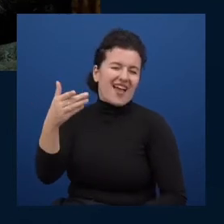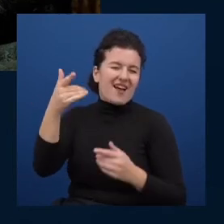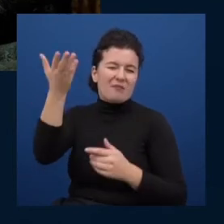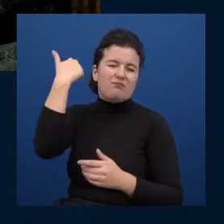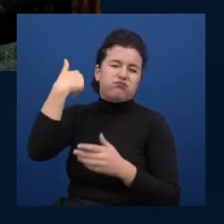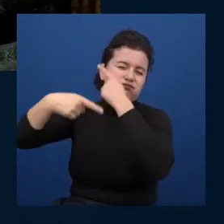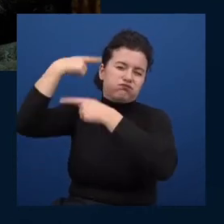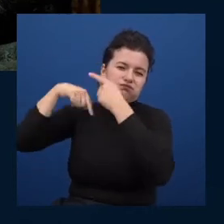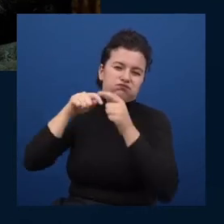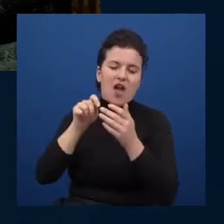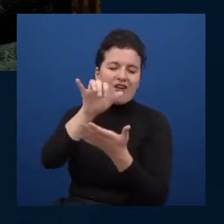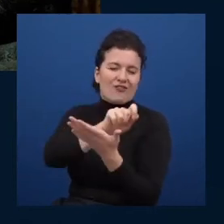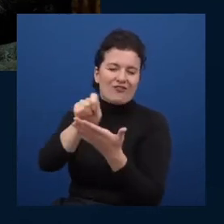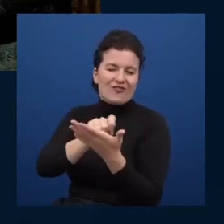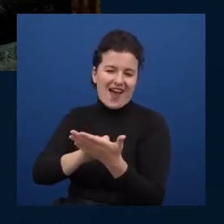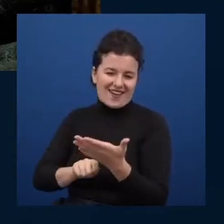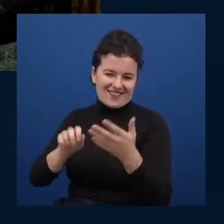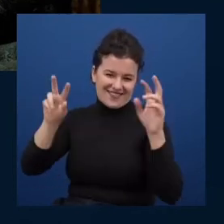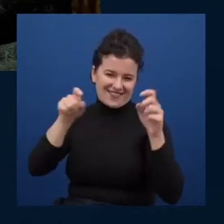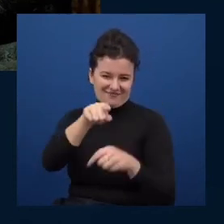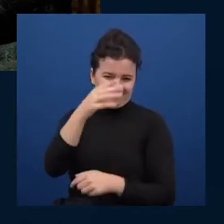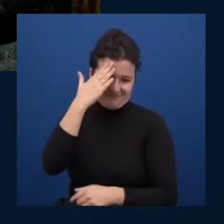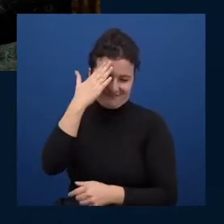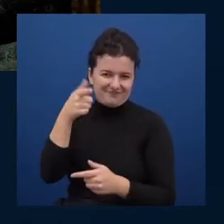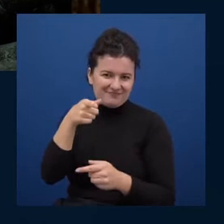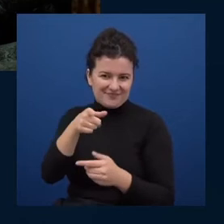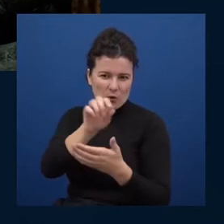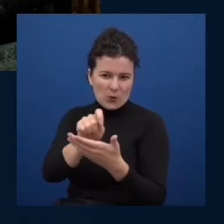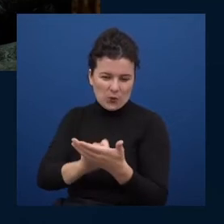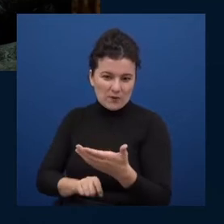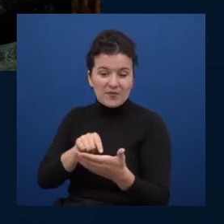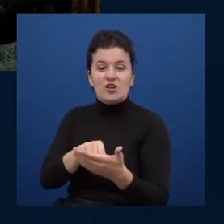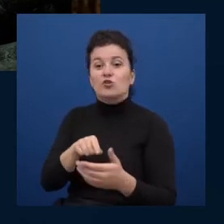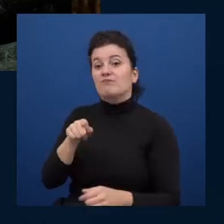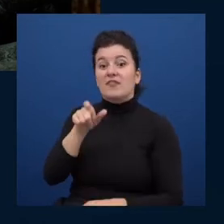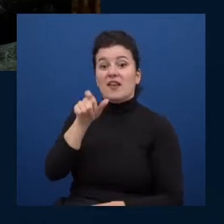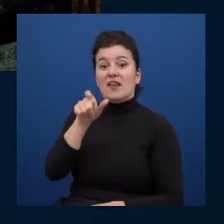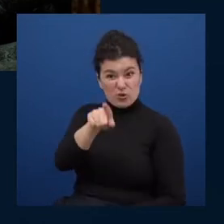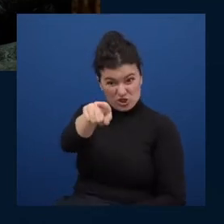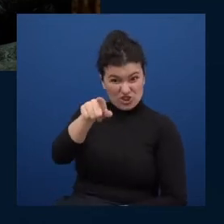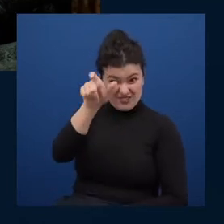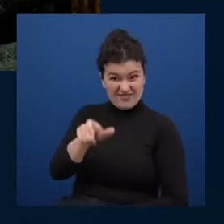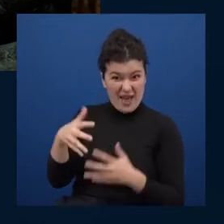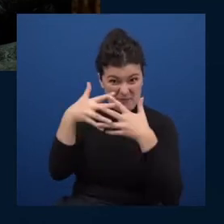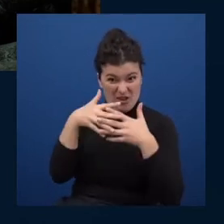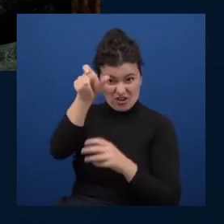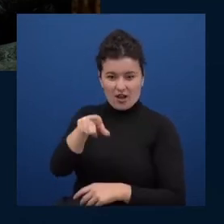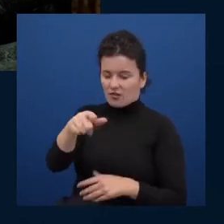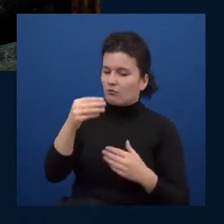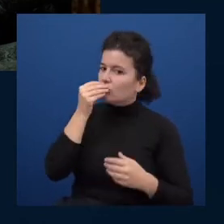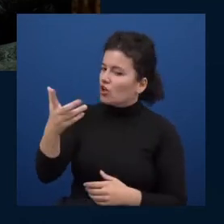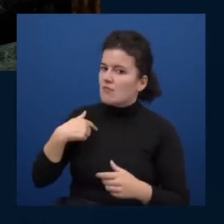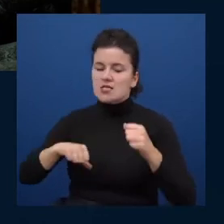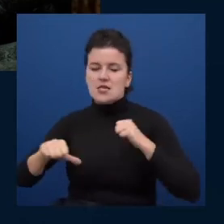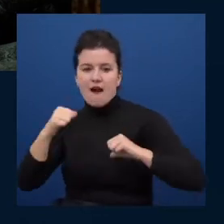i love this show i love this guy he he's an amazing actor uh in america in english we would say he chews up